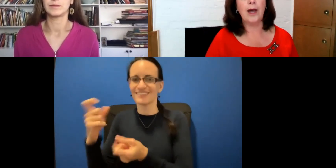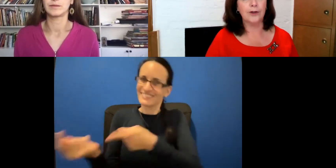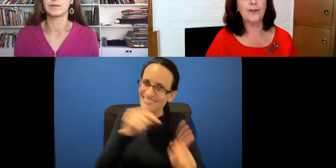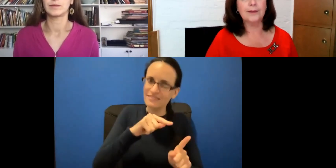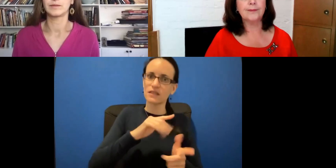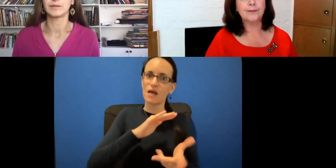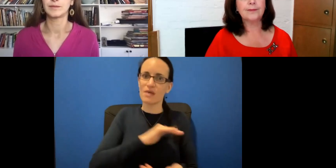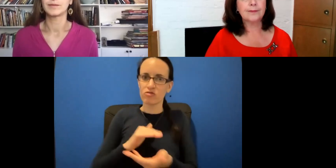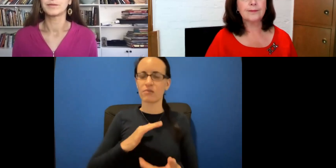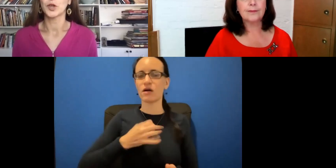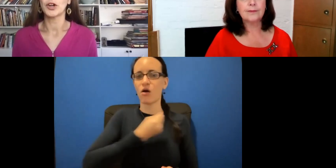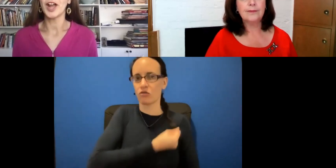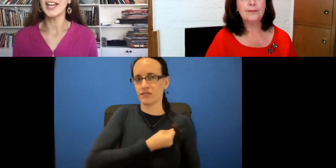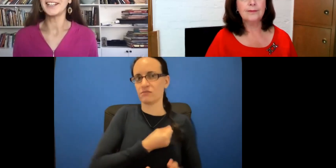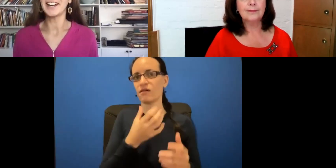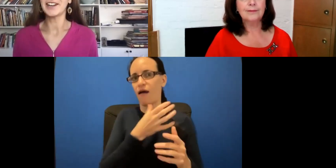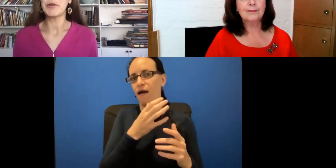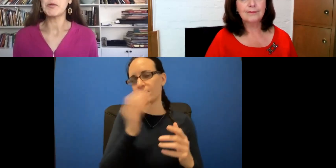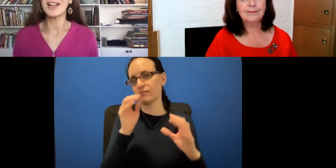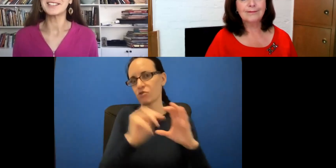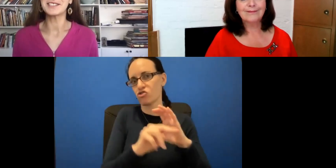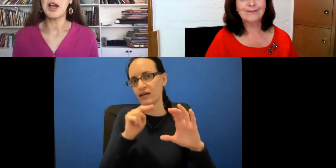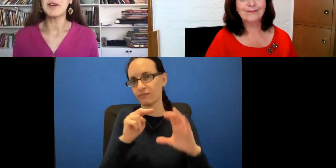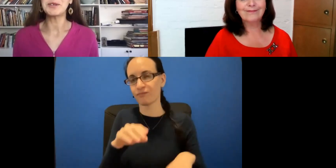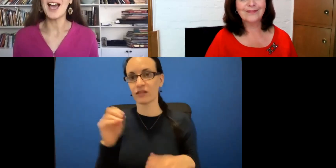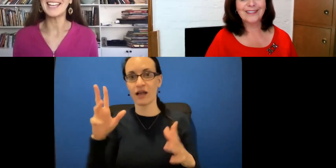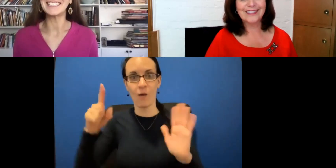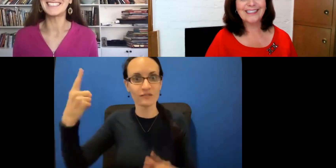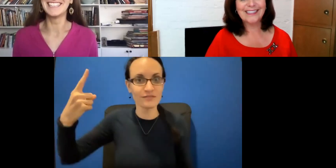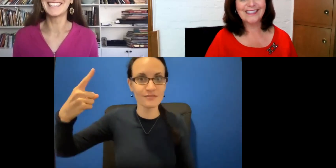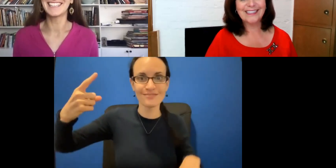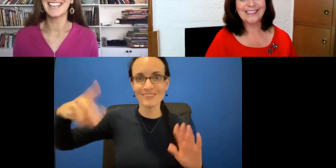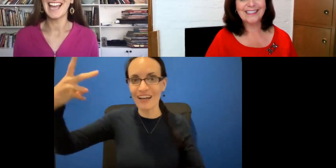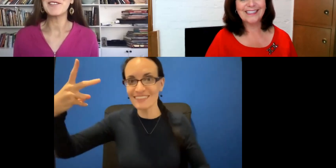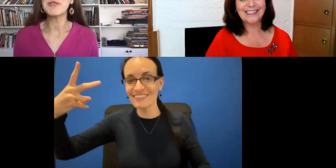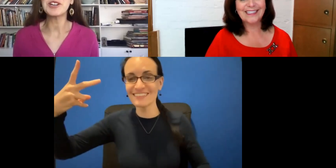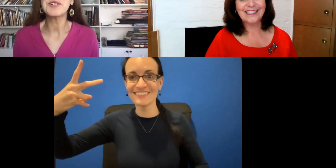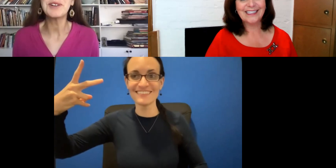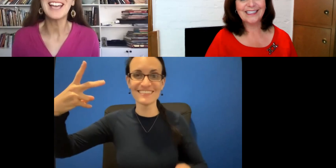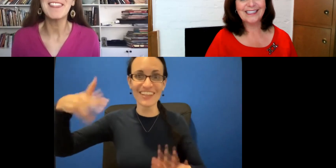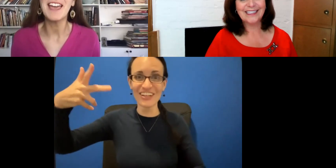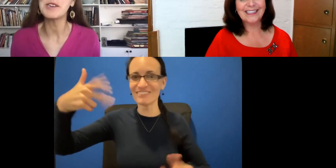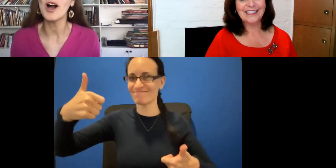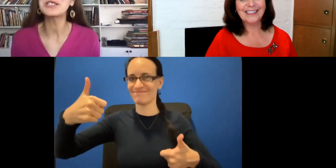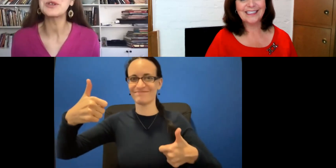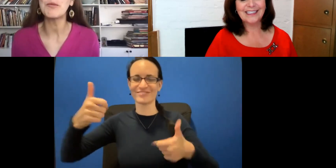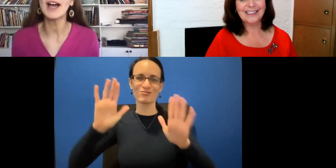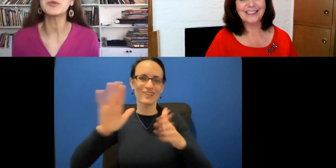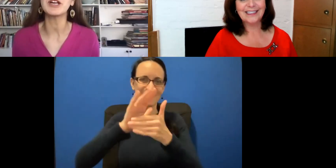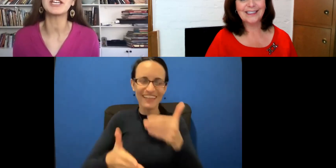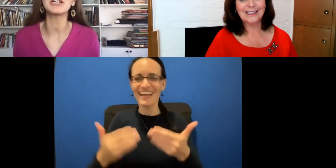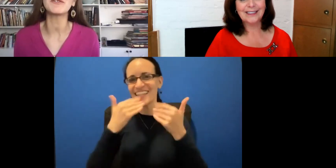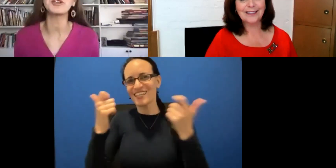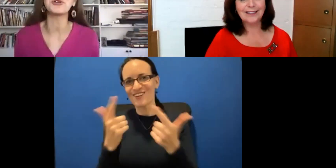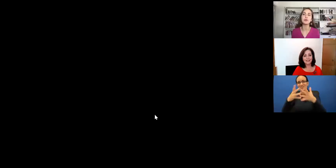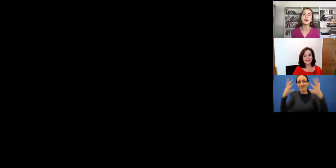of thermography. All right. Going once, going twice. Have a wonderful weekend. Thank you all so much.